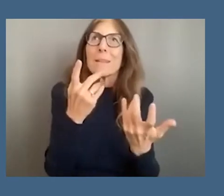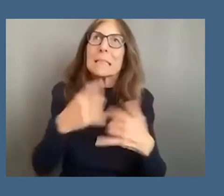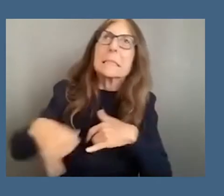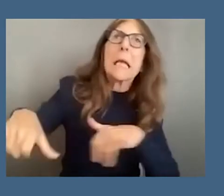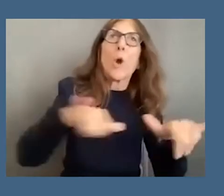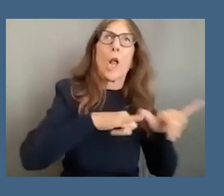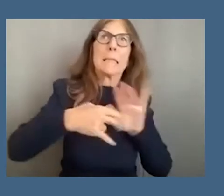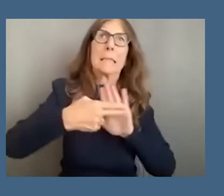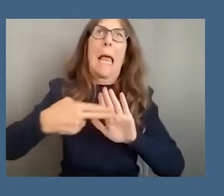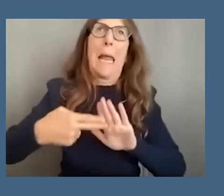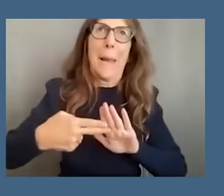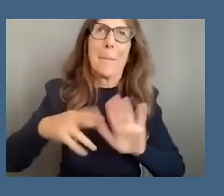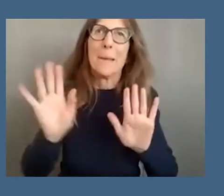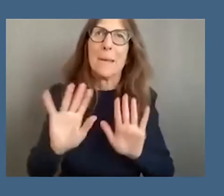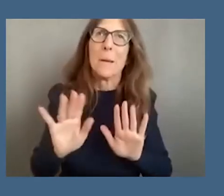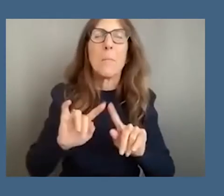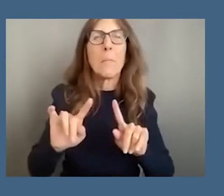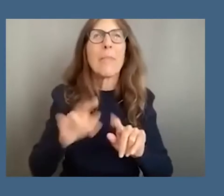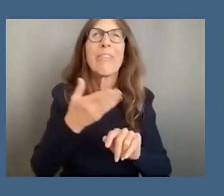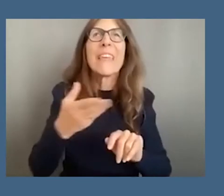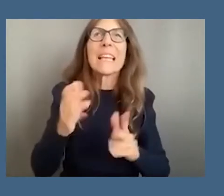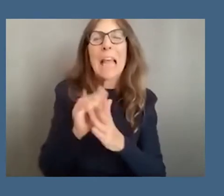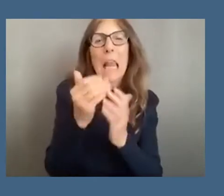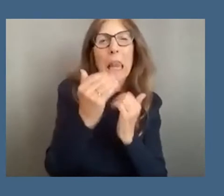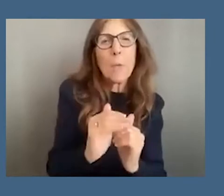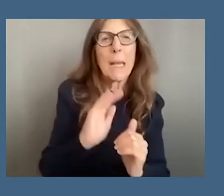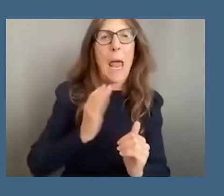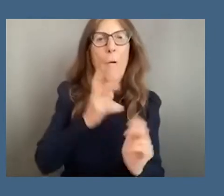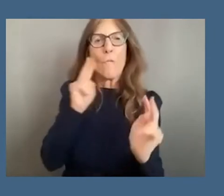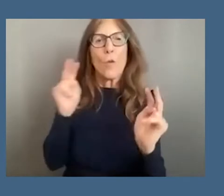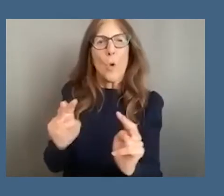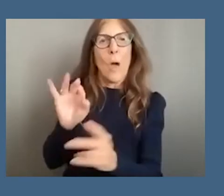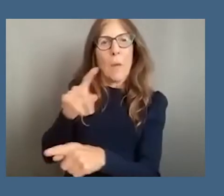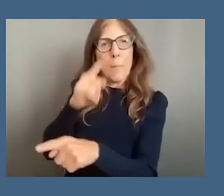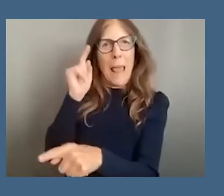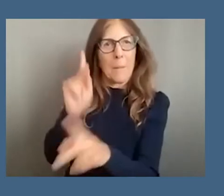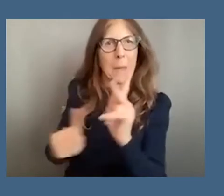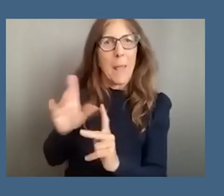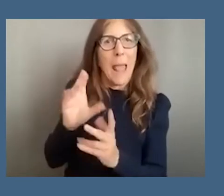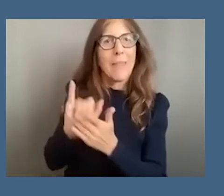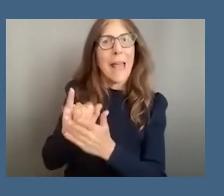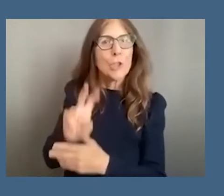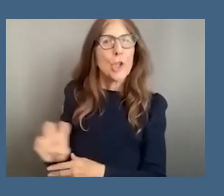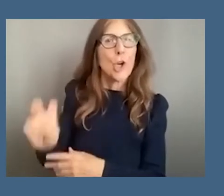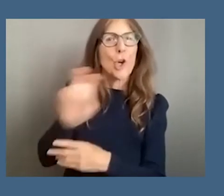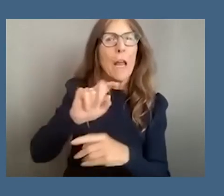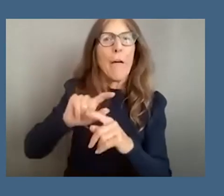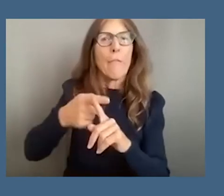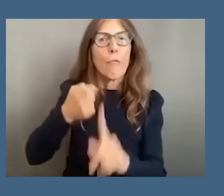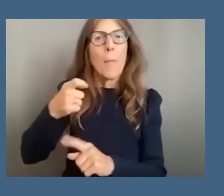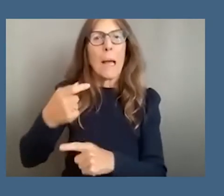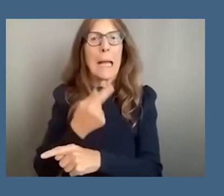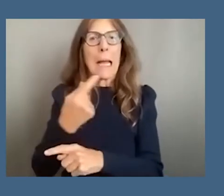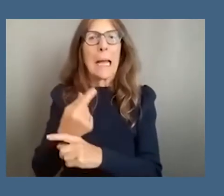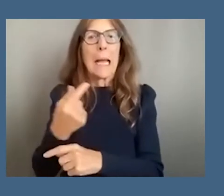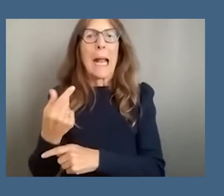the expressions of how we understand black people and how we understand that journey from ghana from the shores to